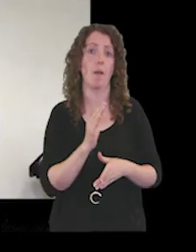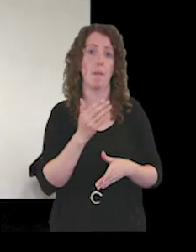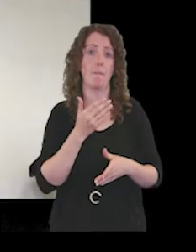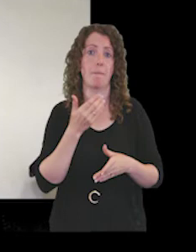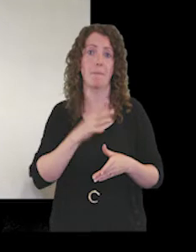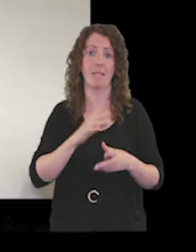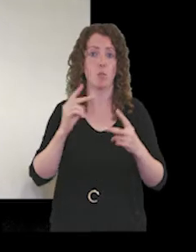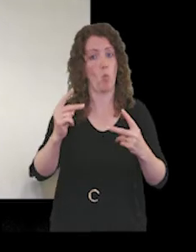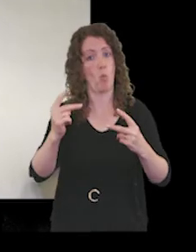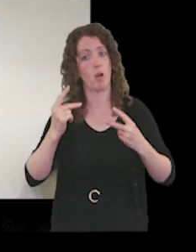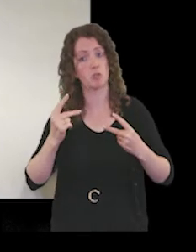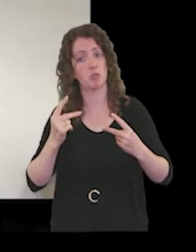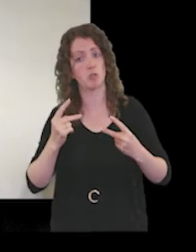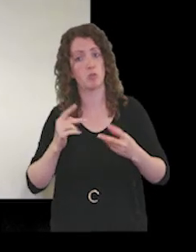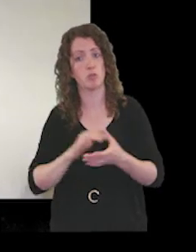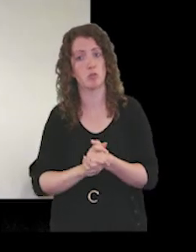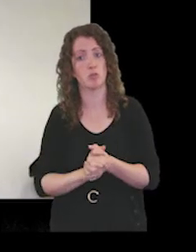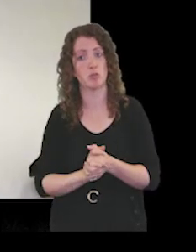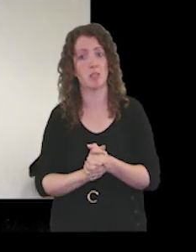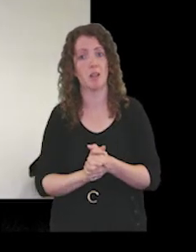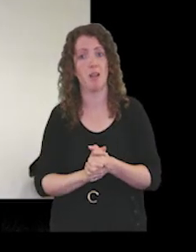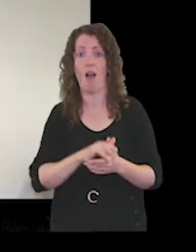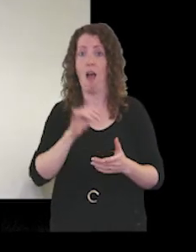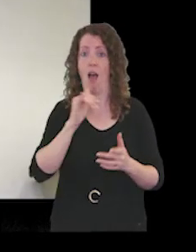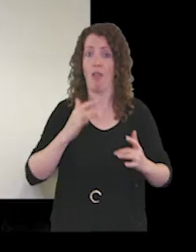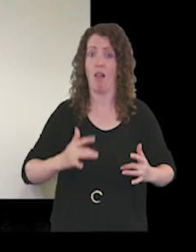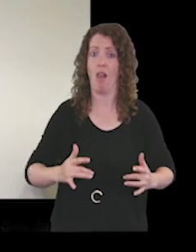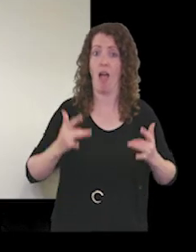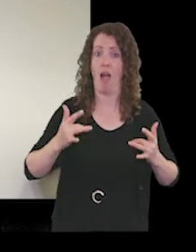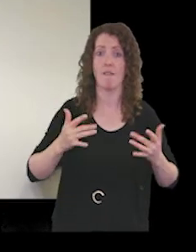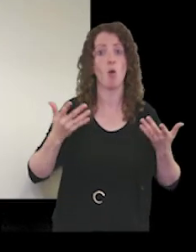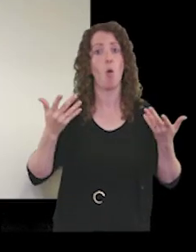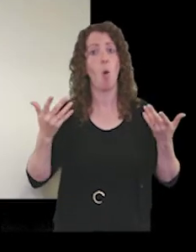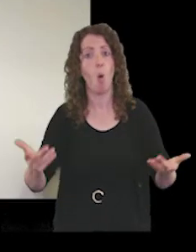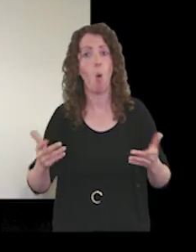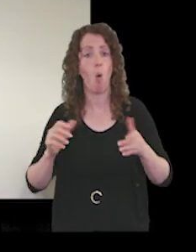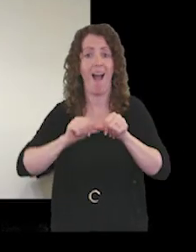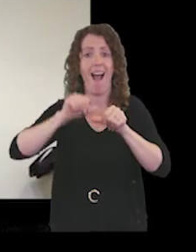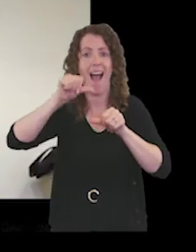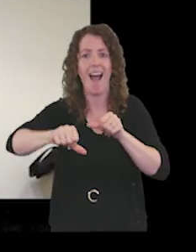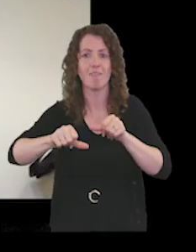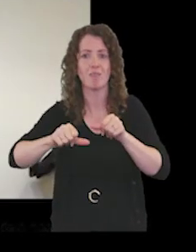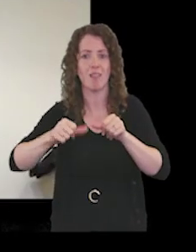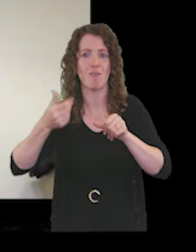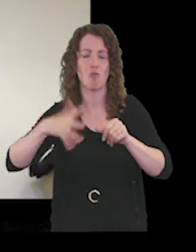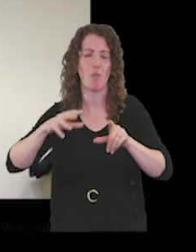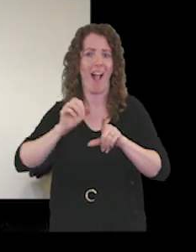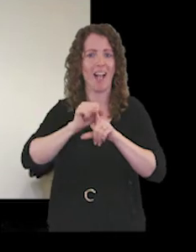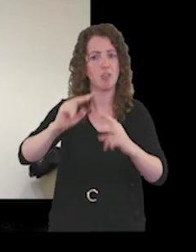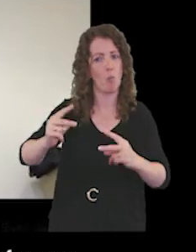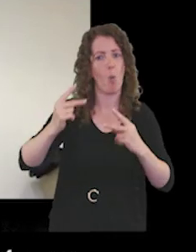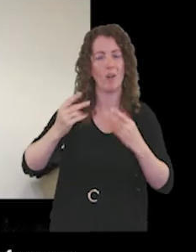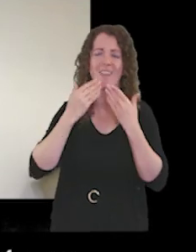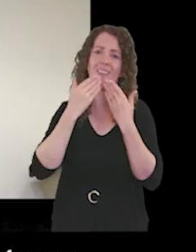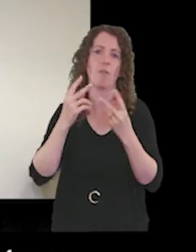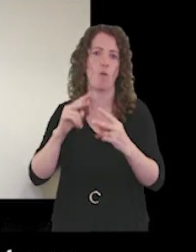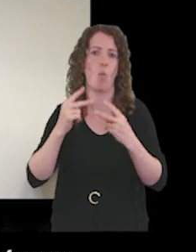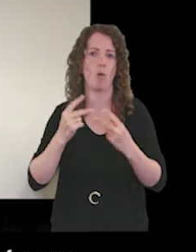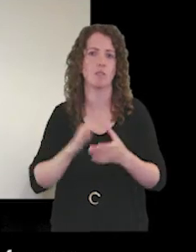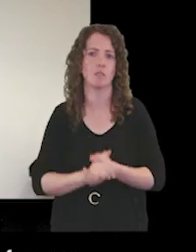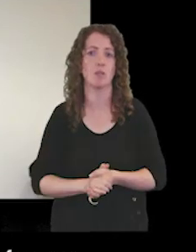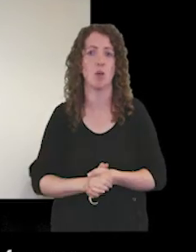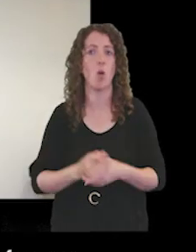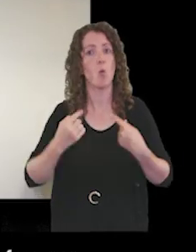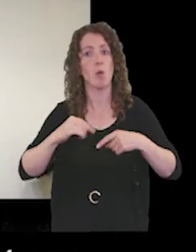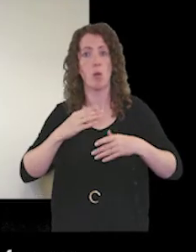joined us uh whether that is uh live with the event or indeed after the event on on catch up um we would really